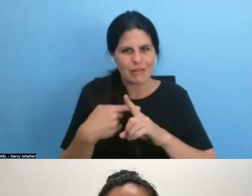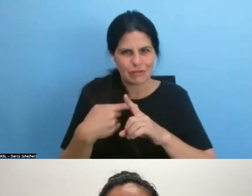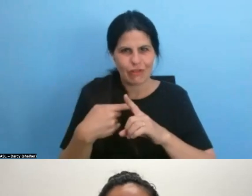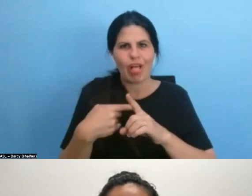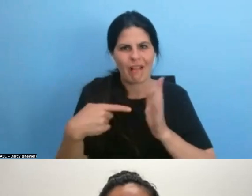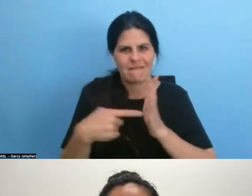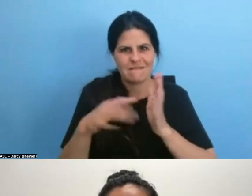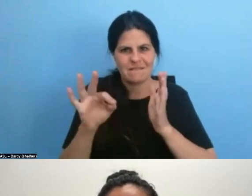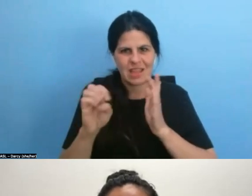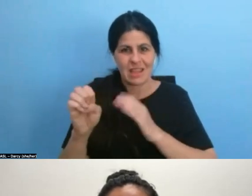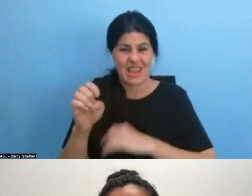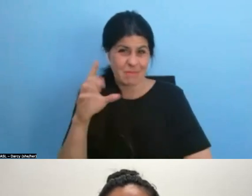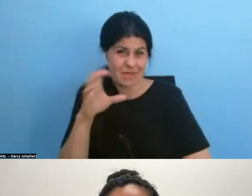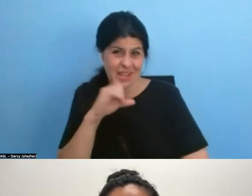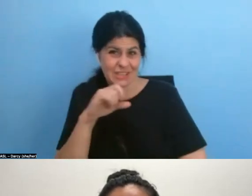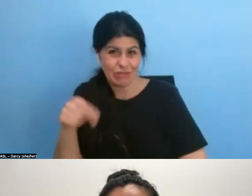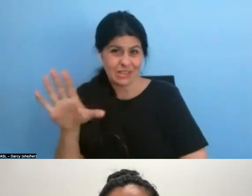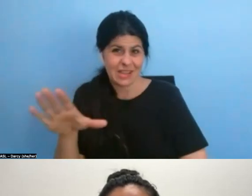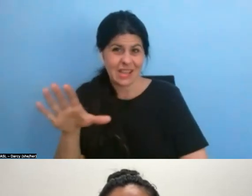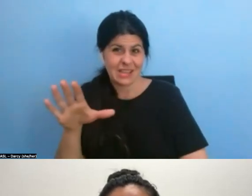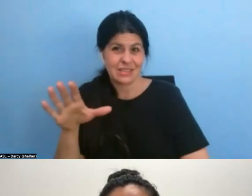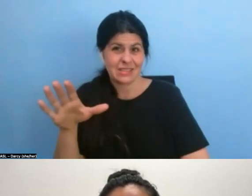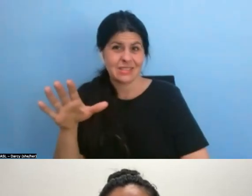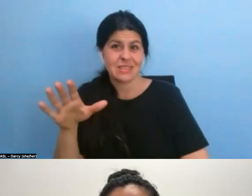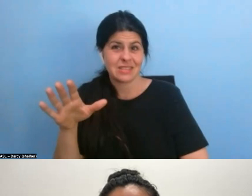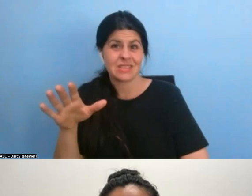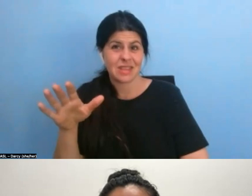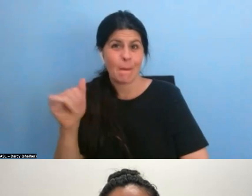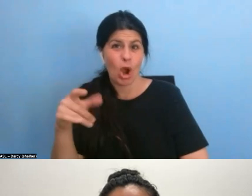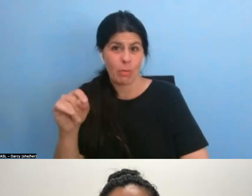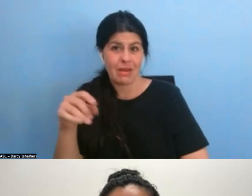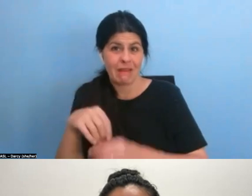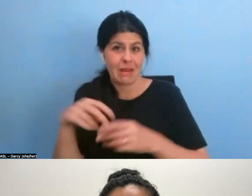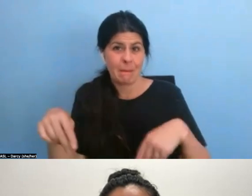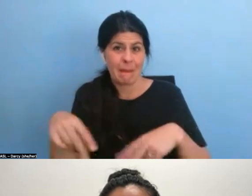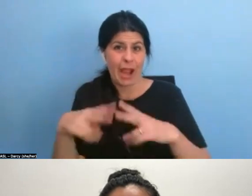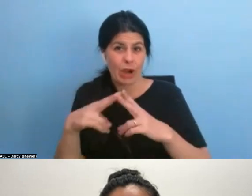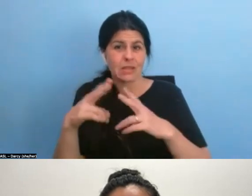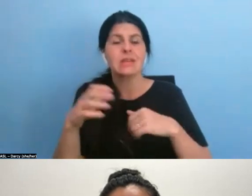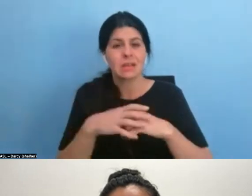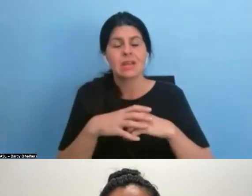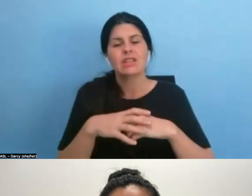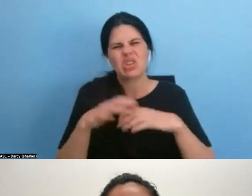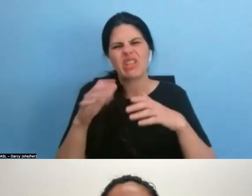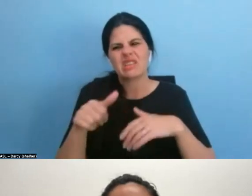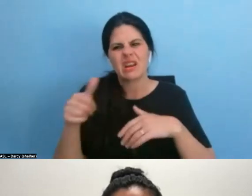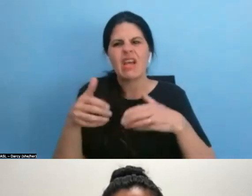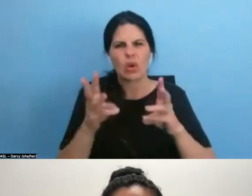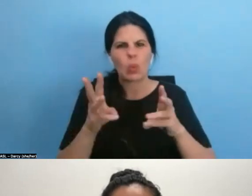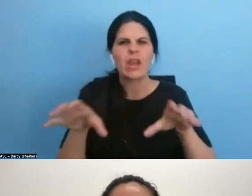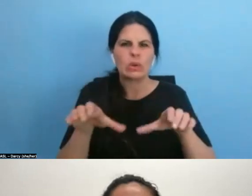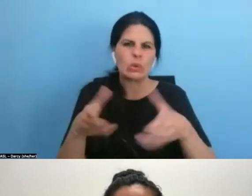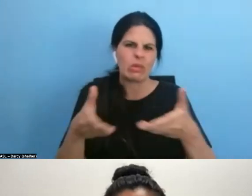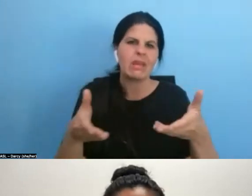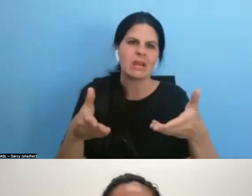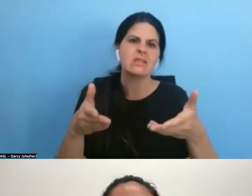so there are ways of like, you know, doing things if, if it is a smaller production where people are putting on multiple hats and